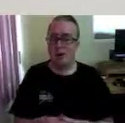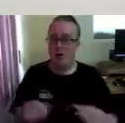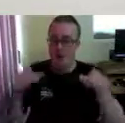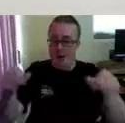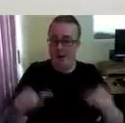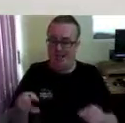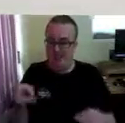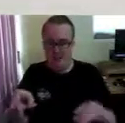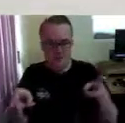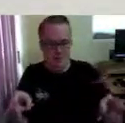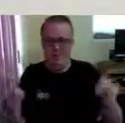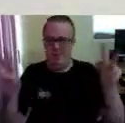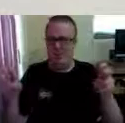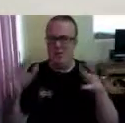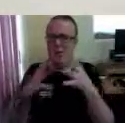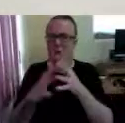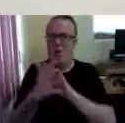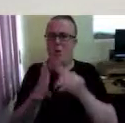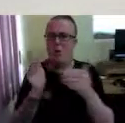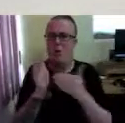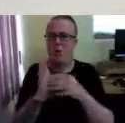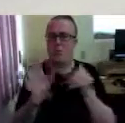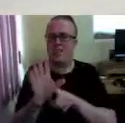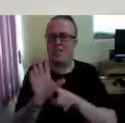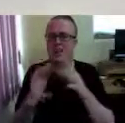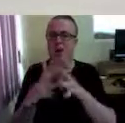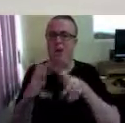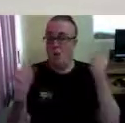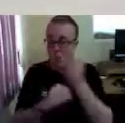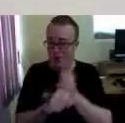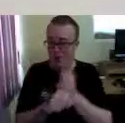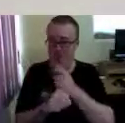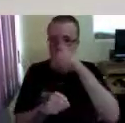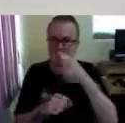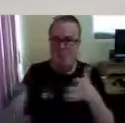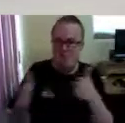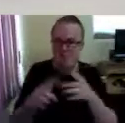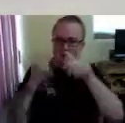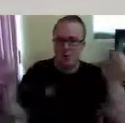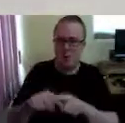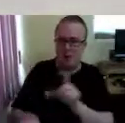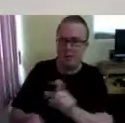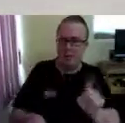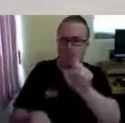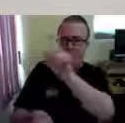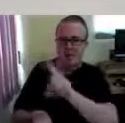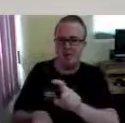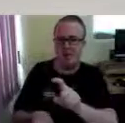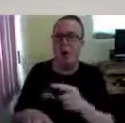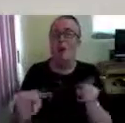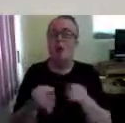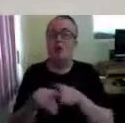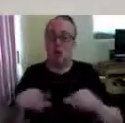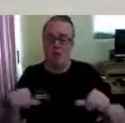These buttons here are WYSIWYG buttons, and they enable you to move around the screen, as well as the front